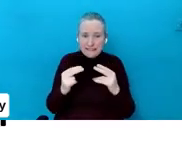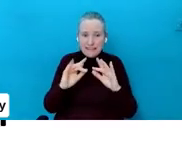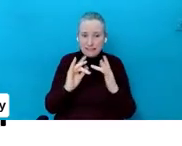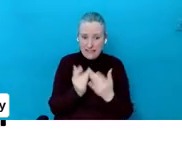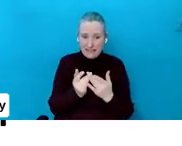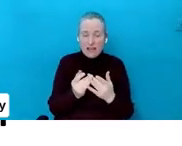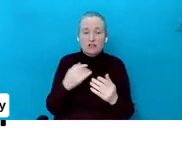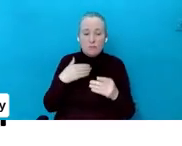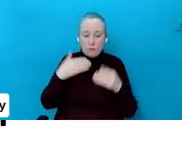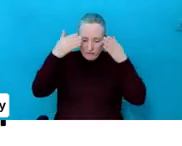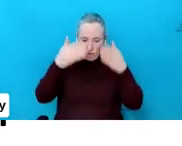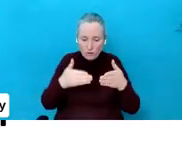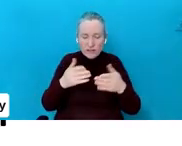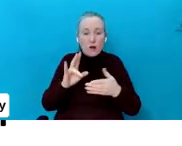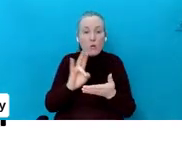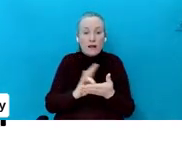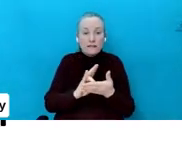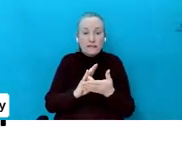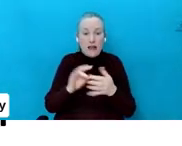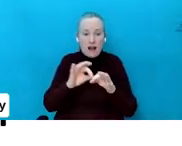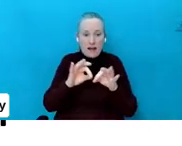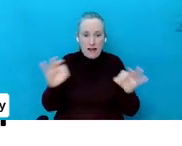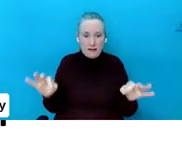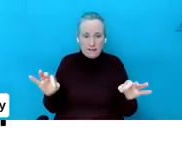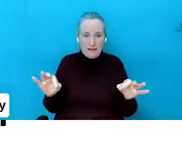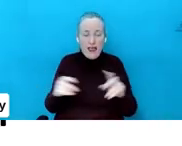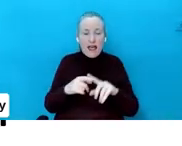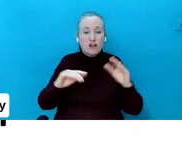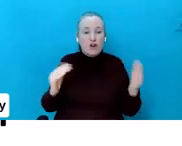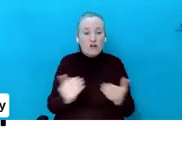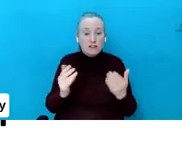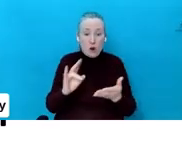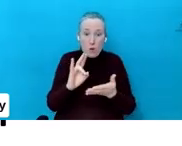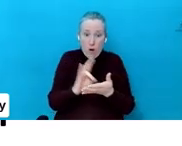quality when they're online and encourage quality with them.